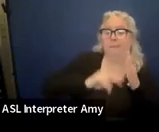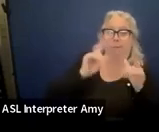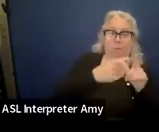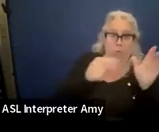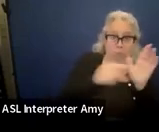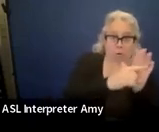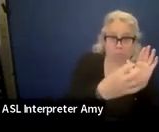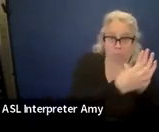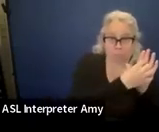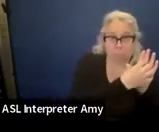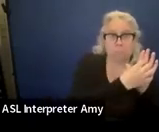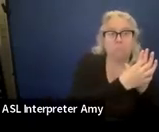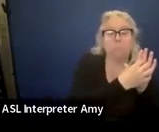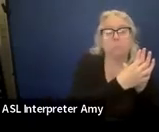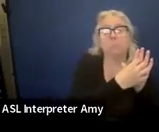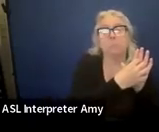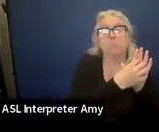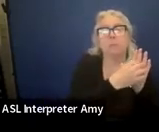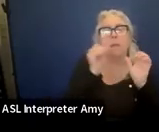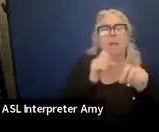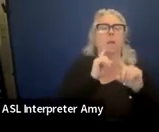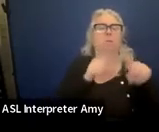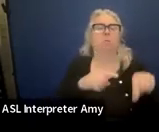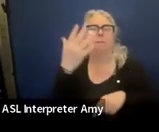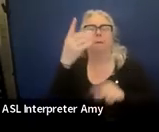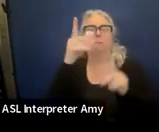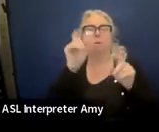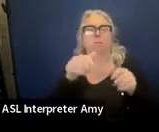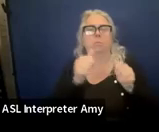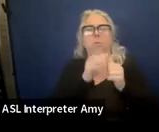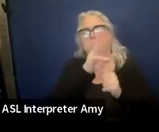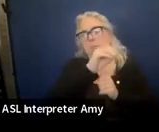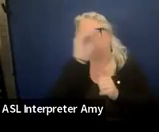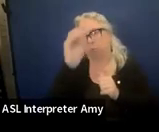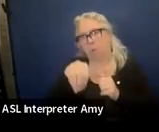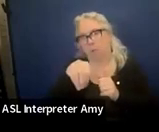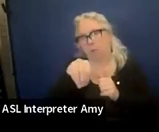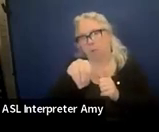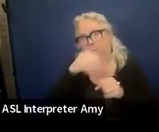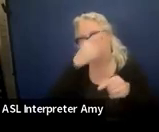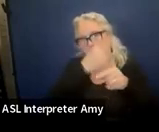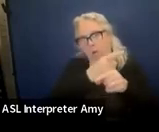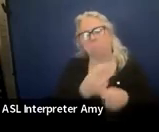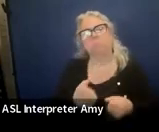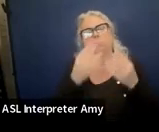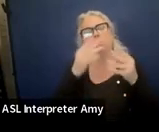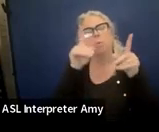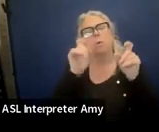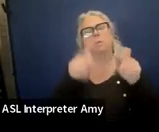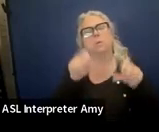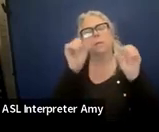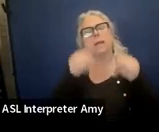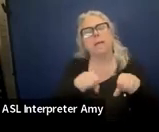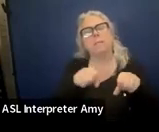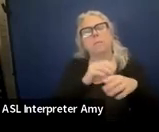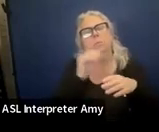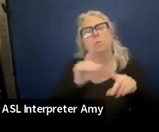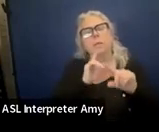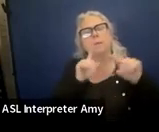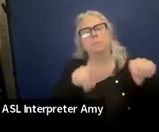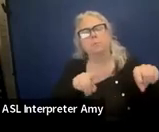passage and can answer five questions with 60%, how many questions can the student answer